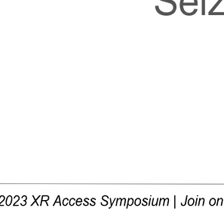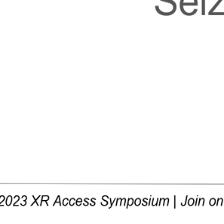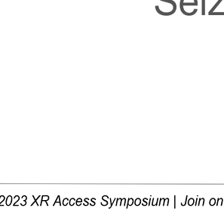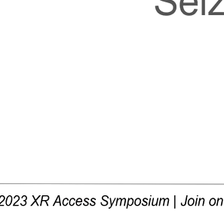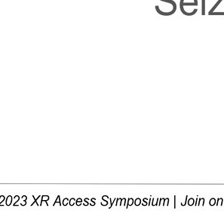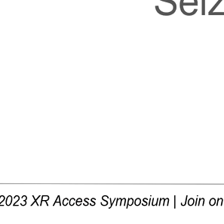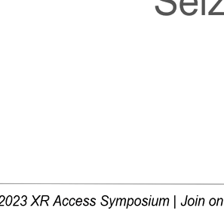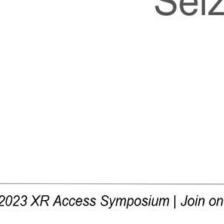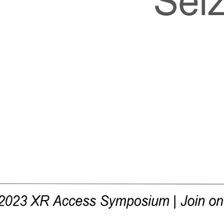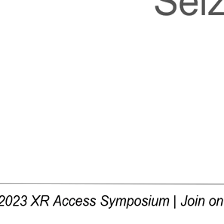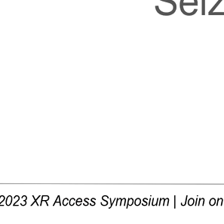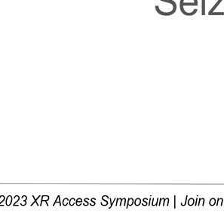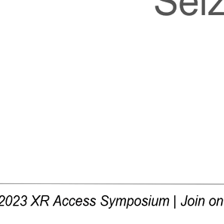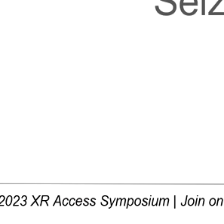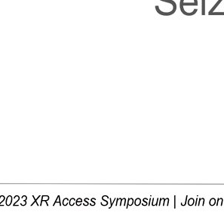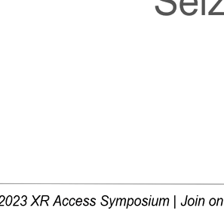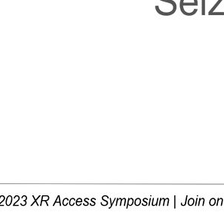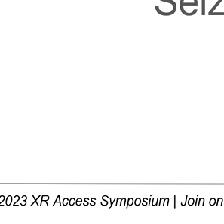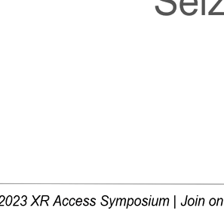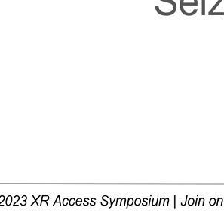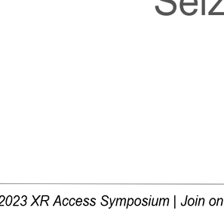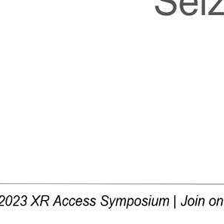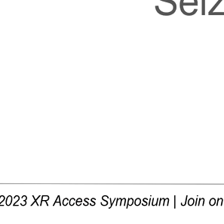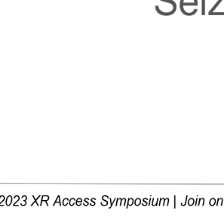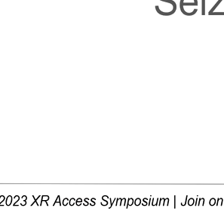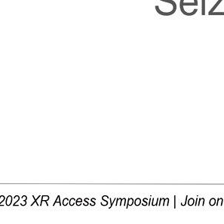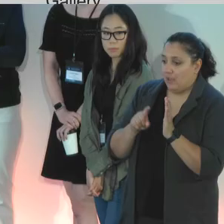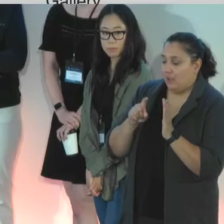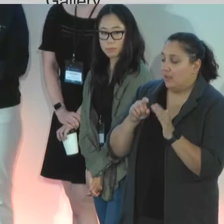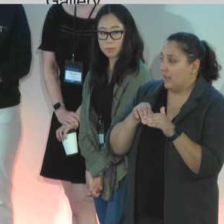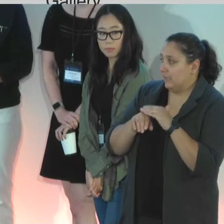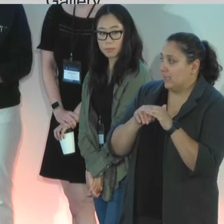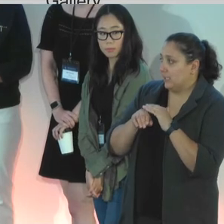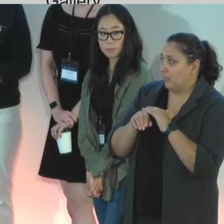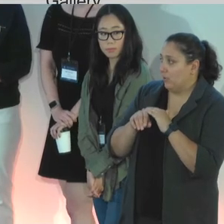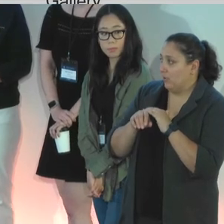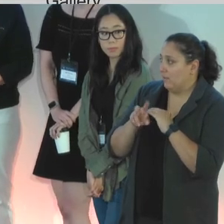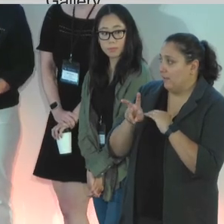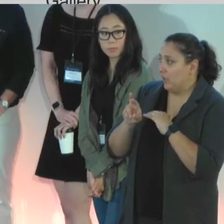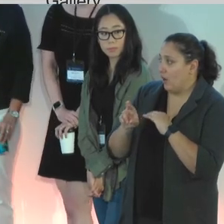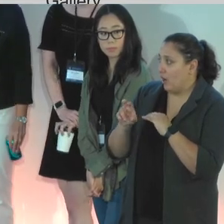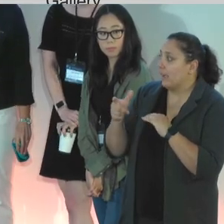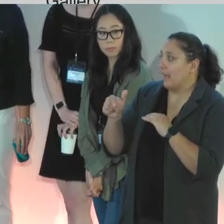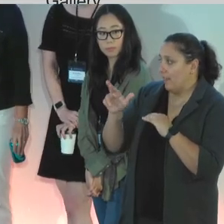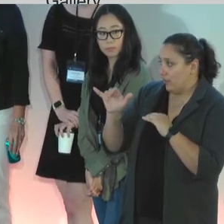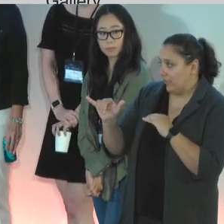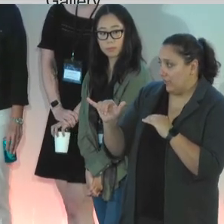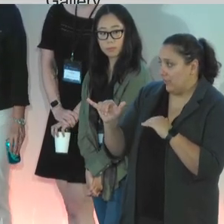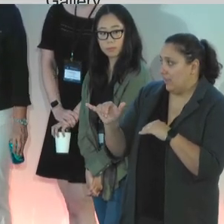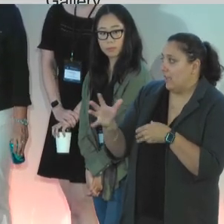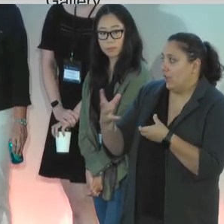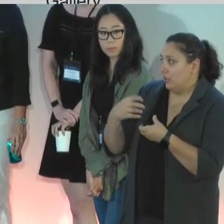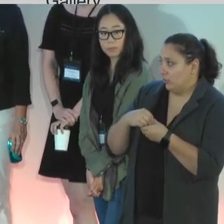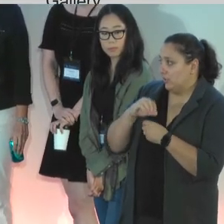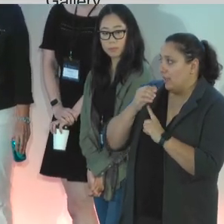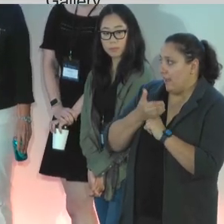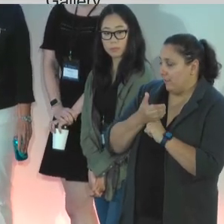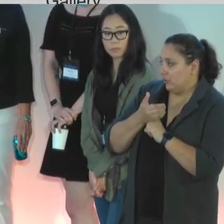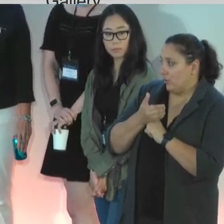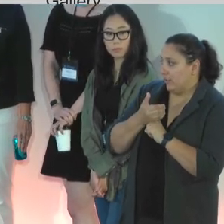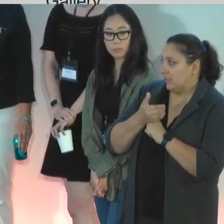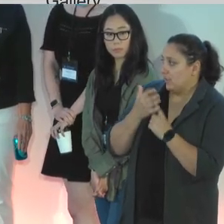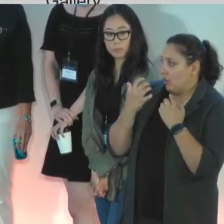225. The exploring accessible VR for blind users is going to be in the gallery, inclusive avatars in the auditorium,